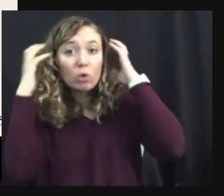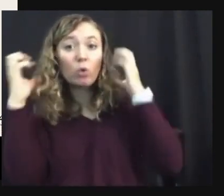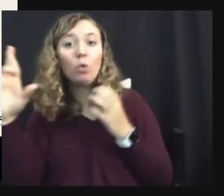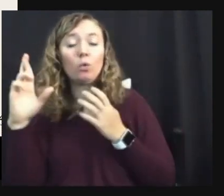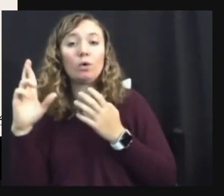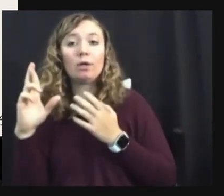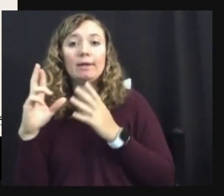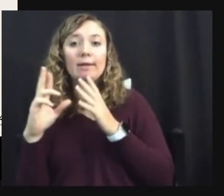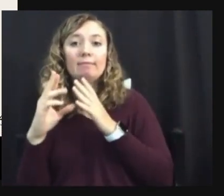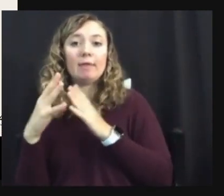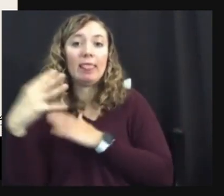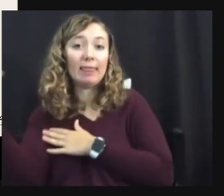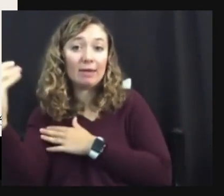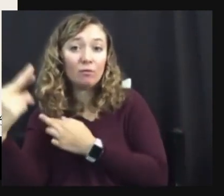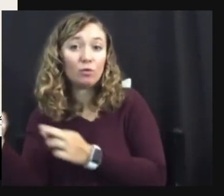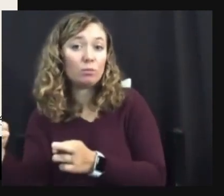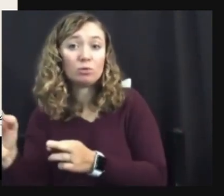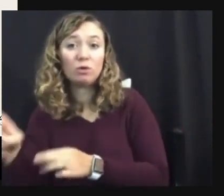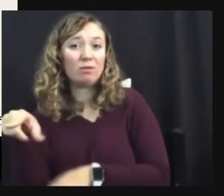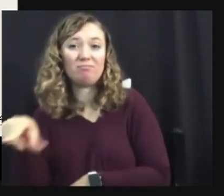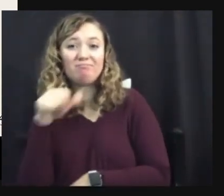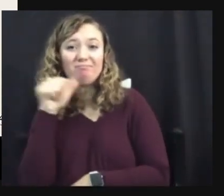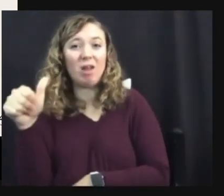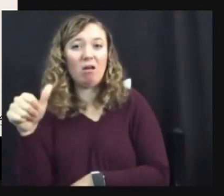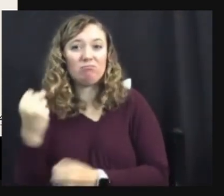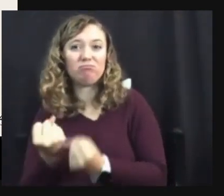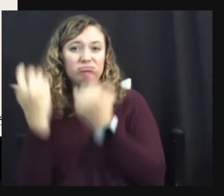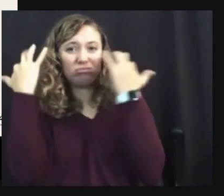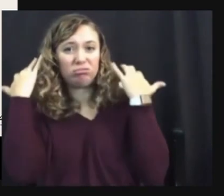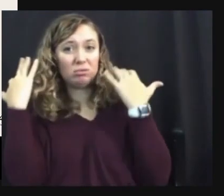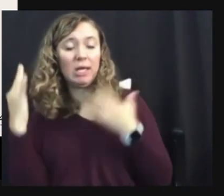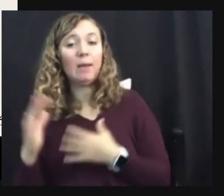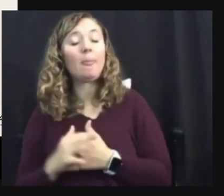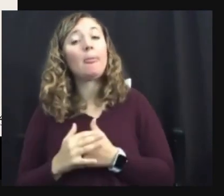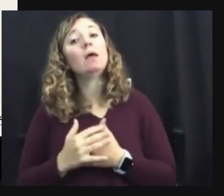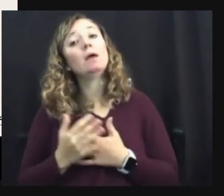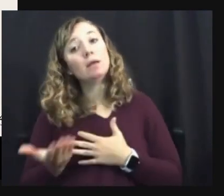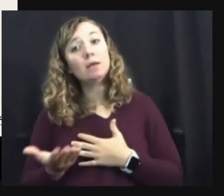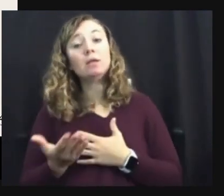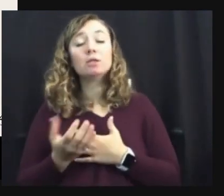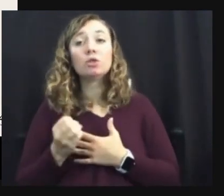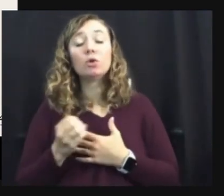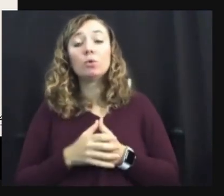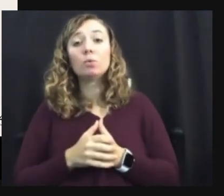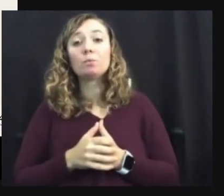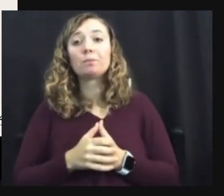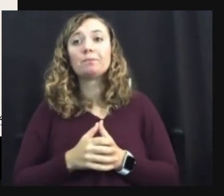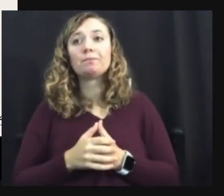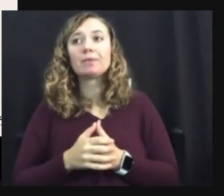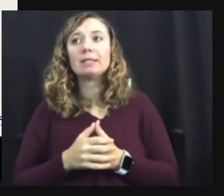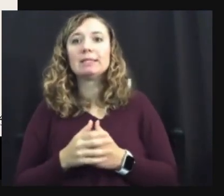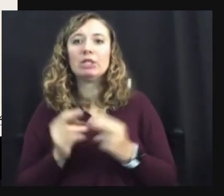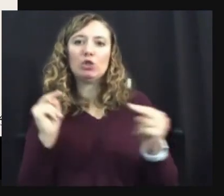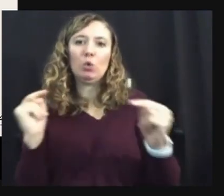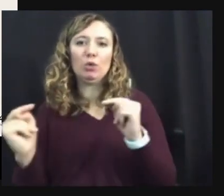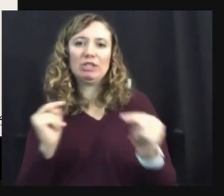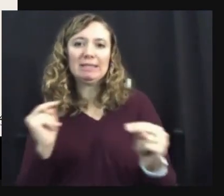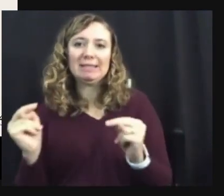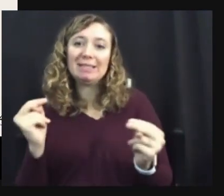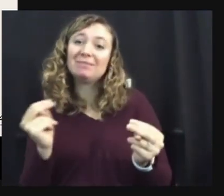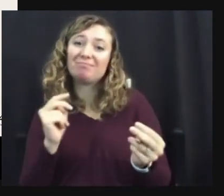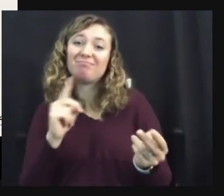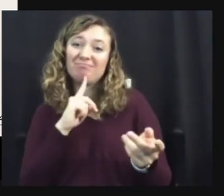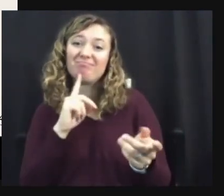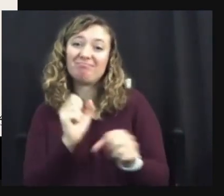doesn't get overwhelmed. Um, so it's, it's, uh, it's a negotiation for sure, but